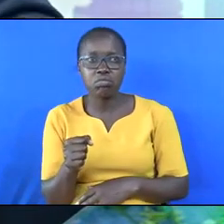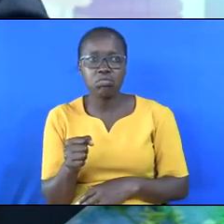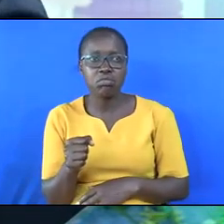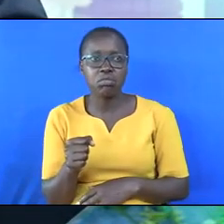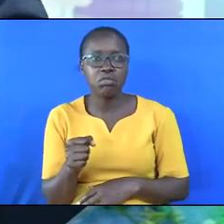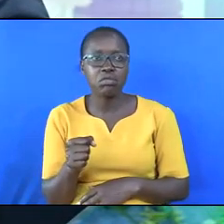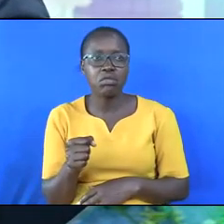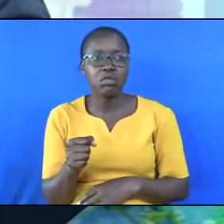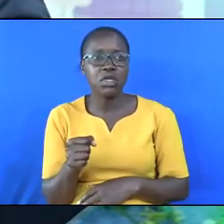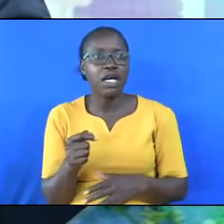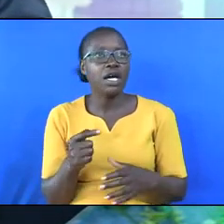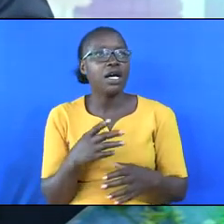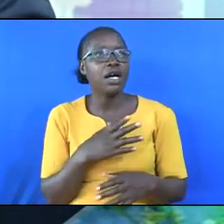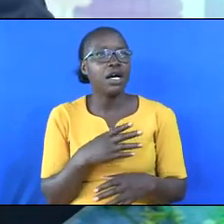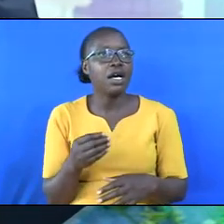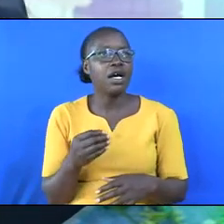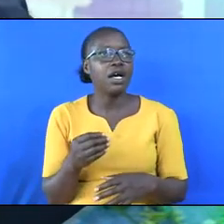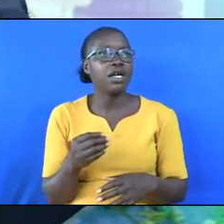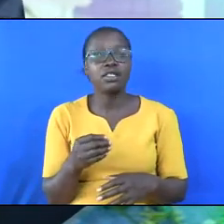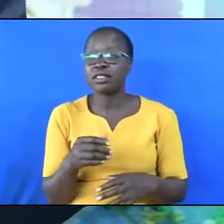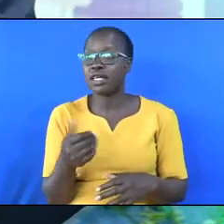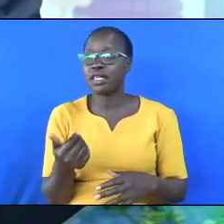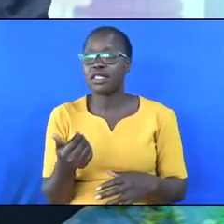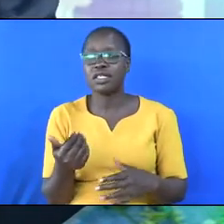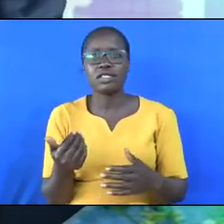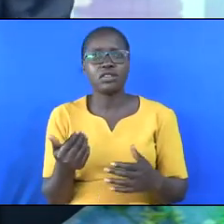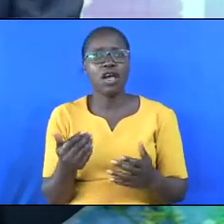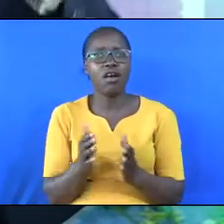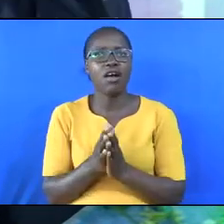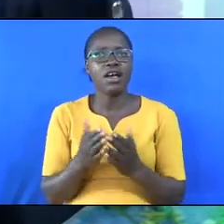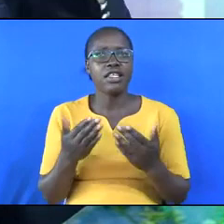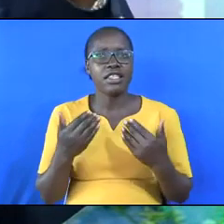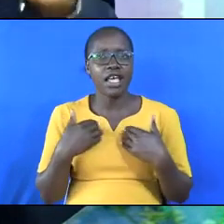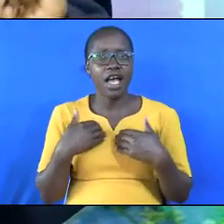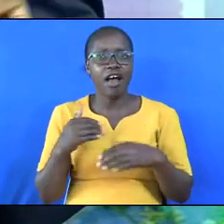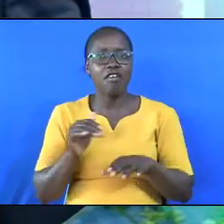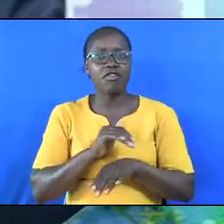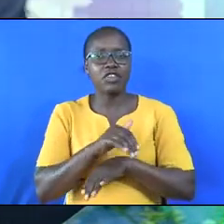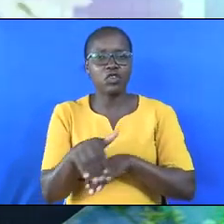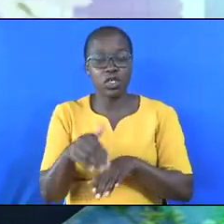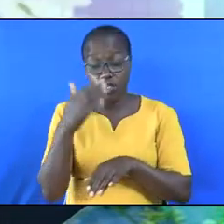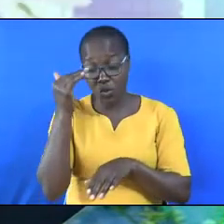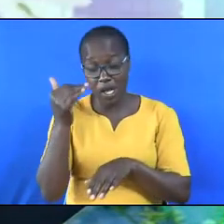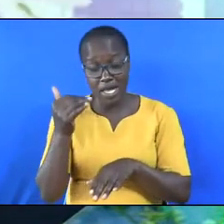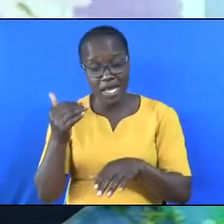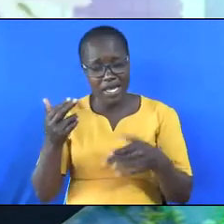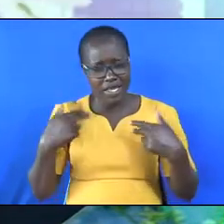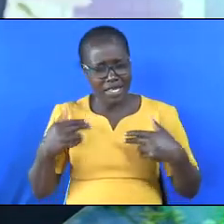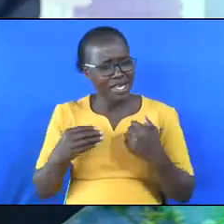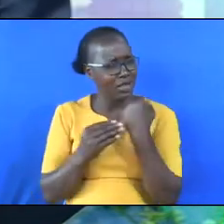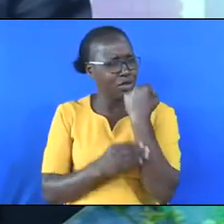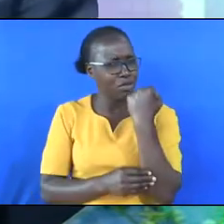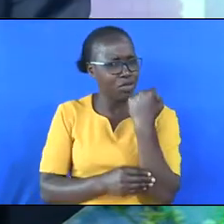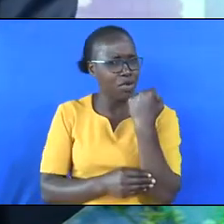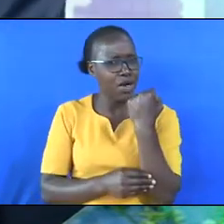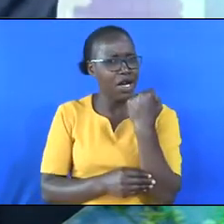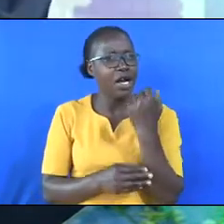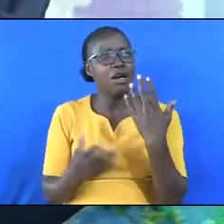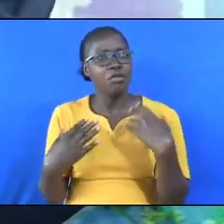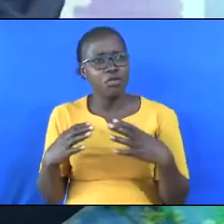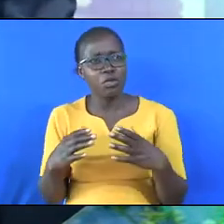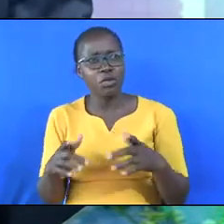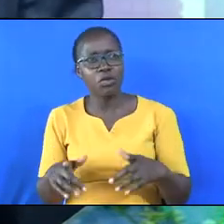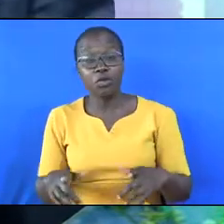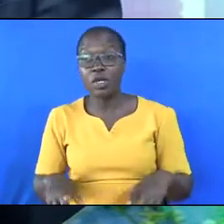And there are many people who have already died prematurely because of neglecting their health. There are people who should be